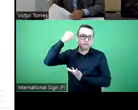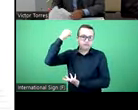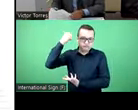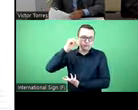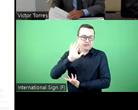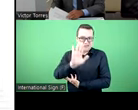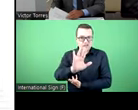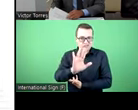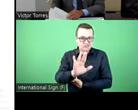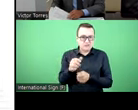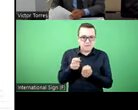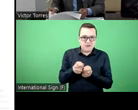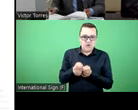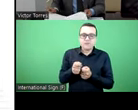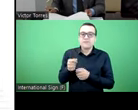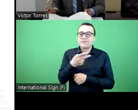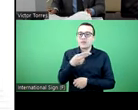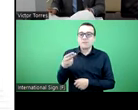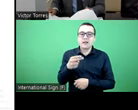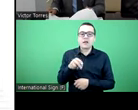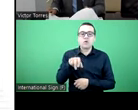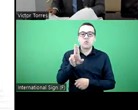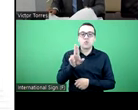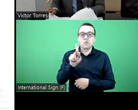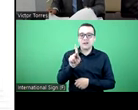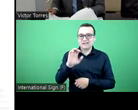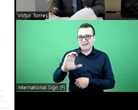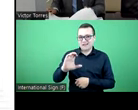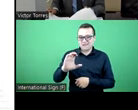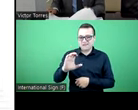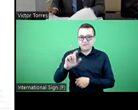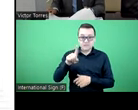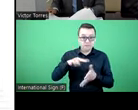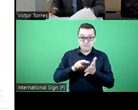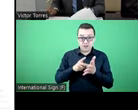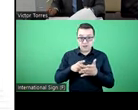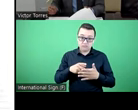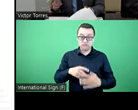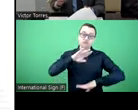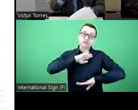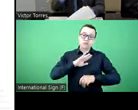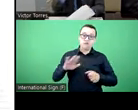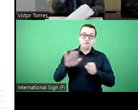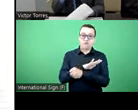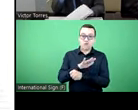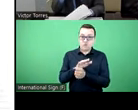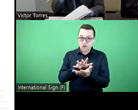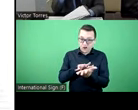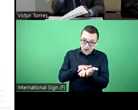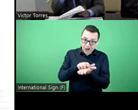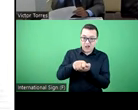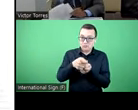sector to finance care if UPC is not sufficient.